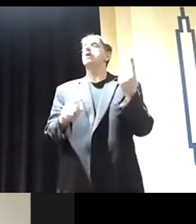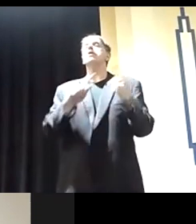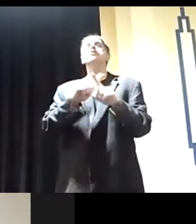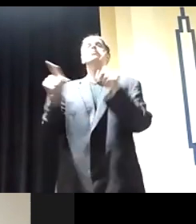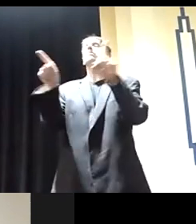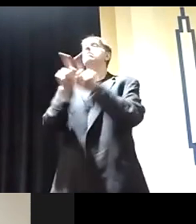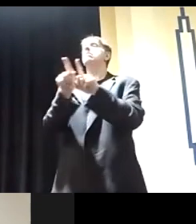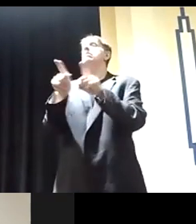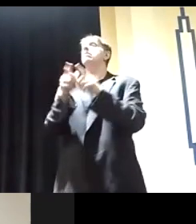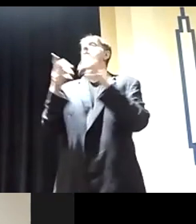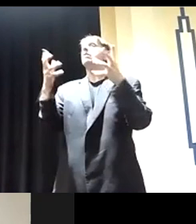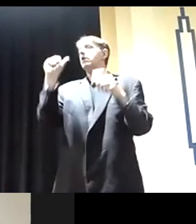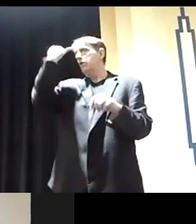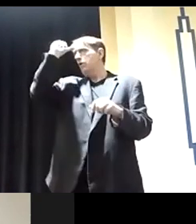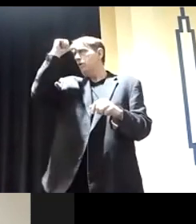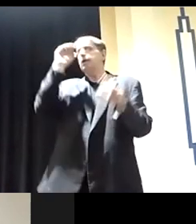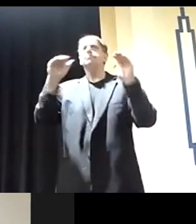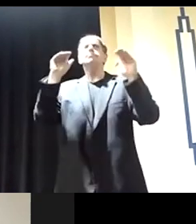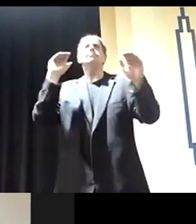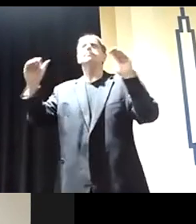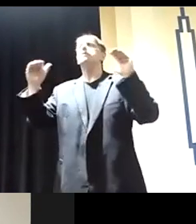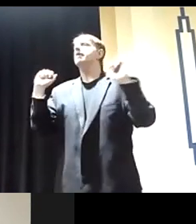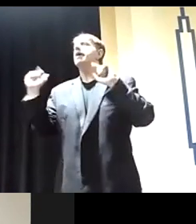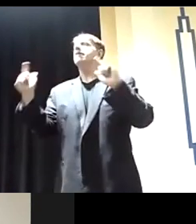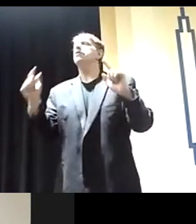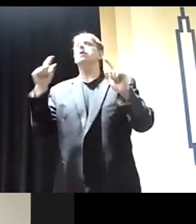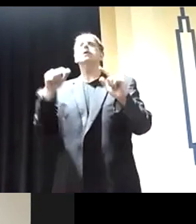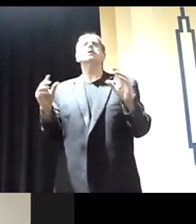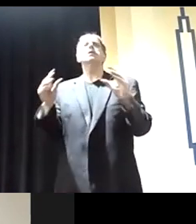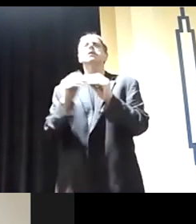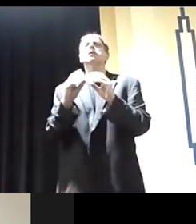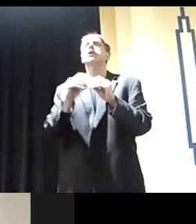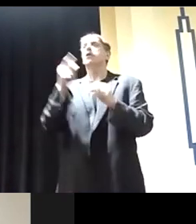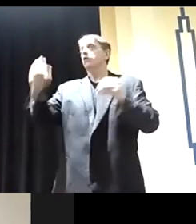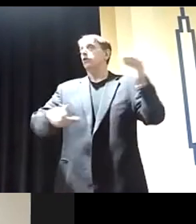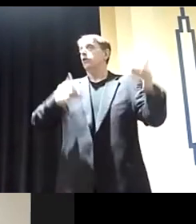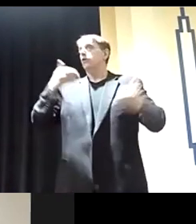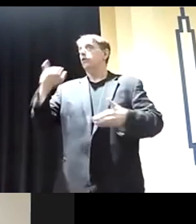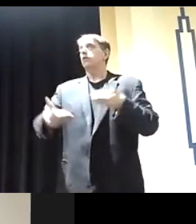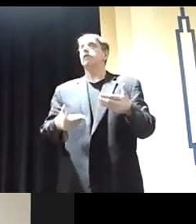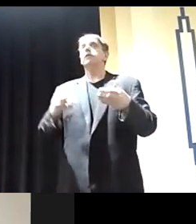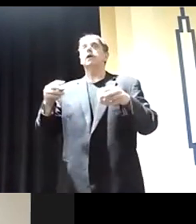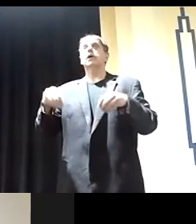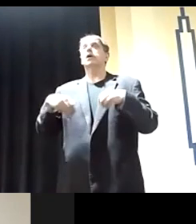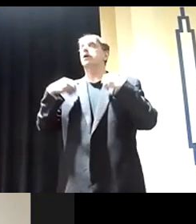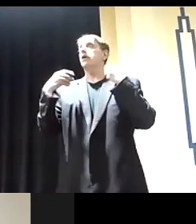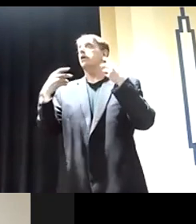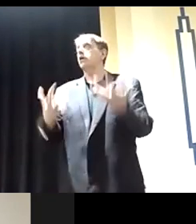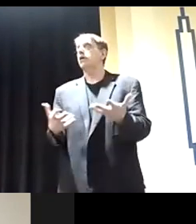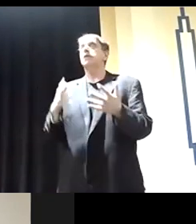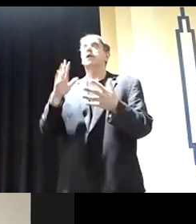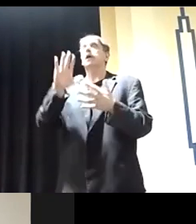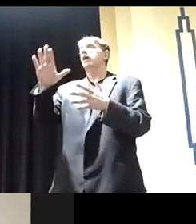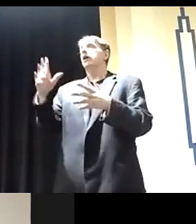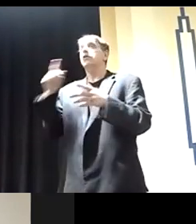also would like to remind everyone that this is a forum where you are invited to provide rebuttals. You have 30